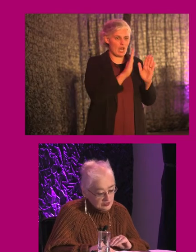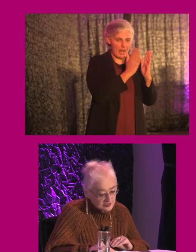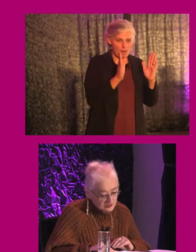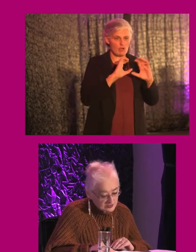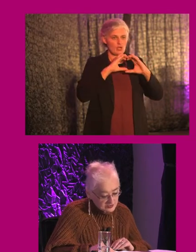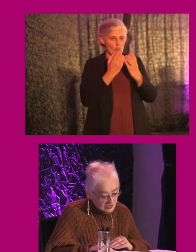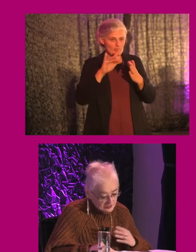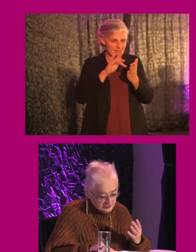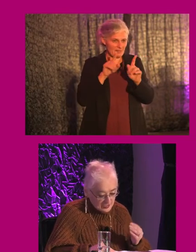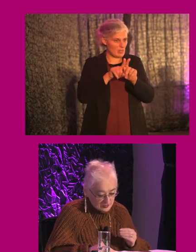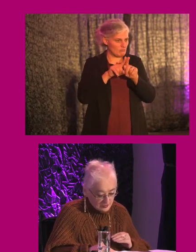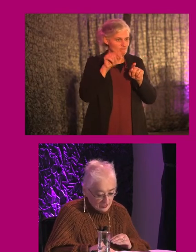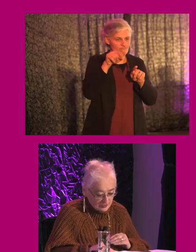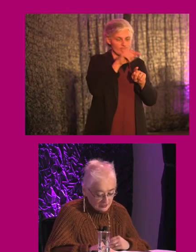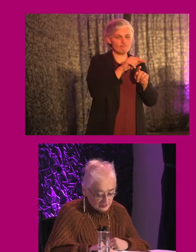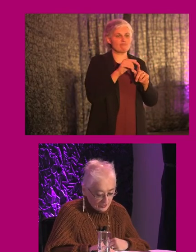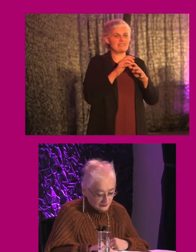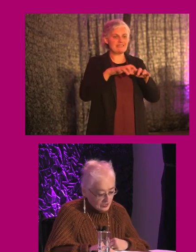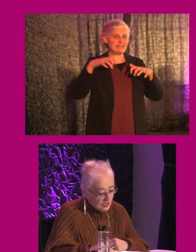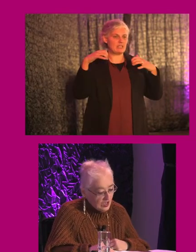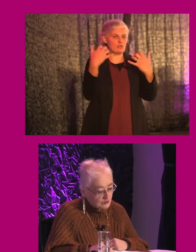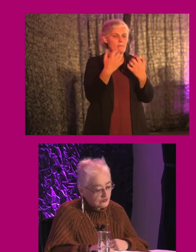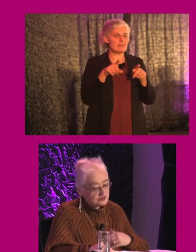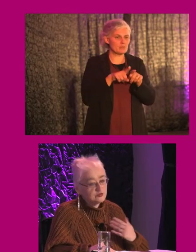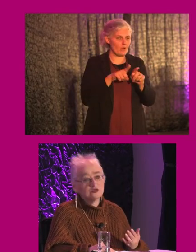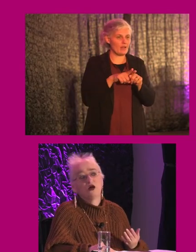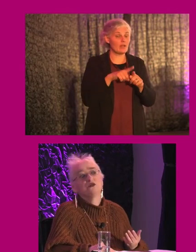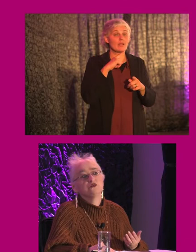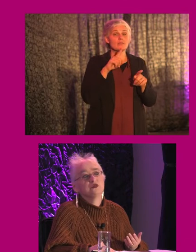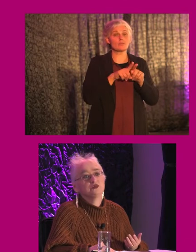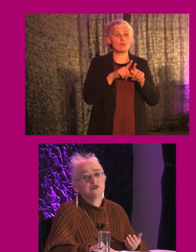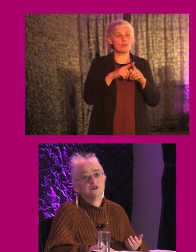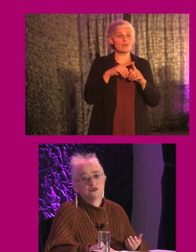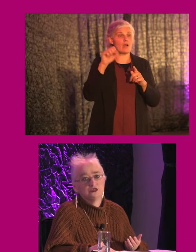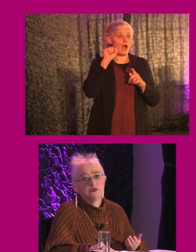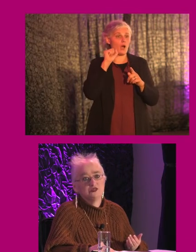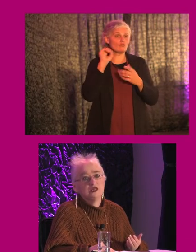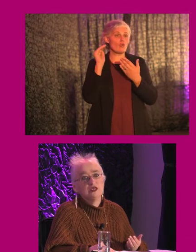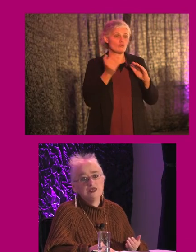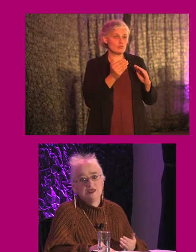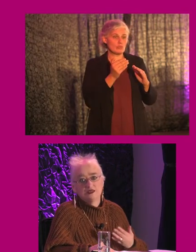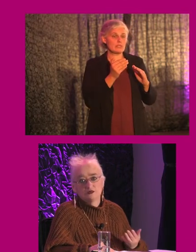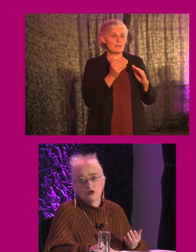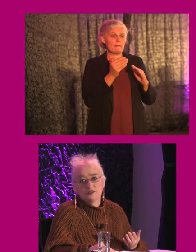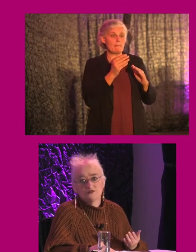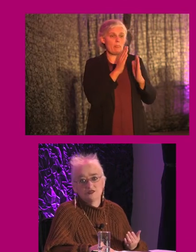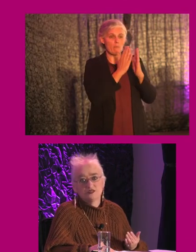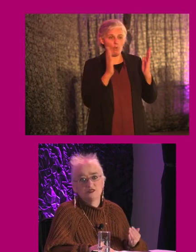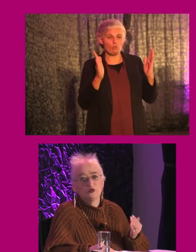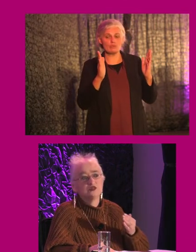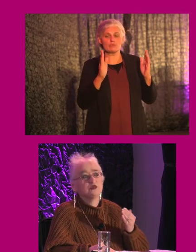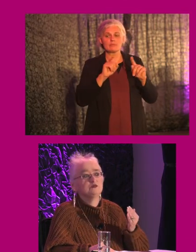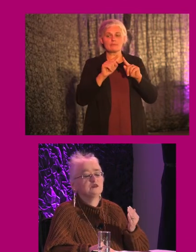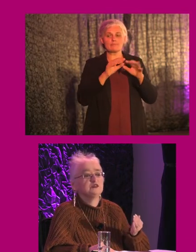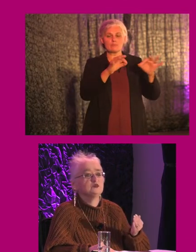centres and the stadium, and as well. And we've also put audio frequency induction loops in across our facilities.